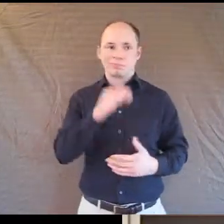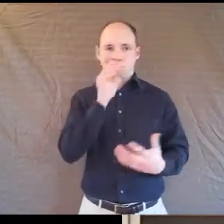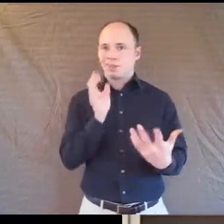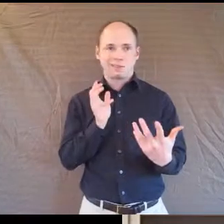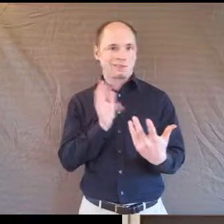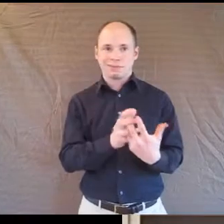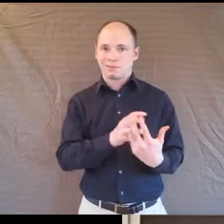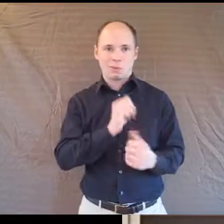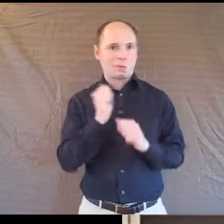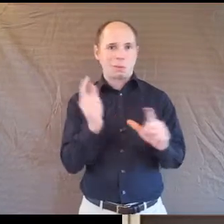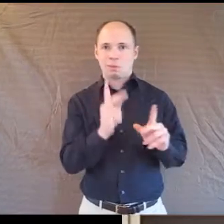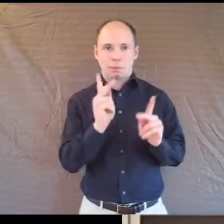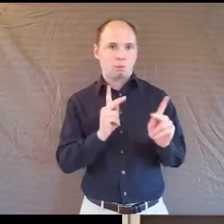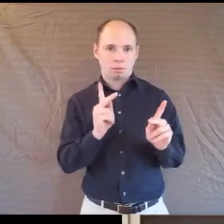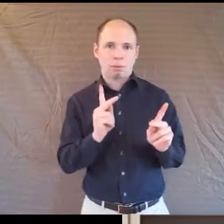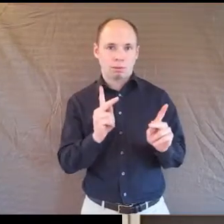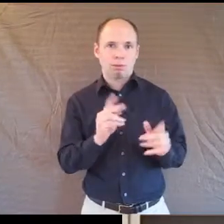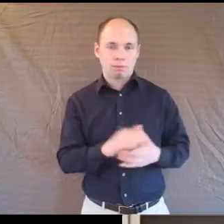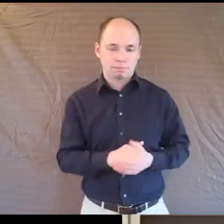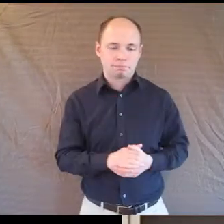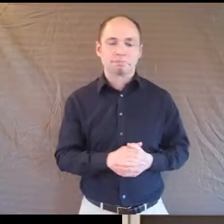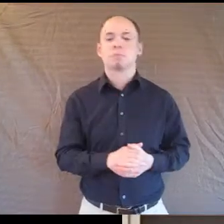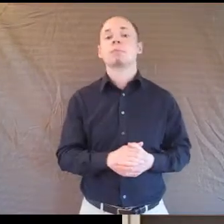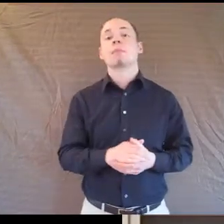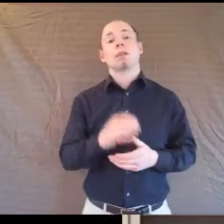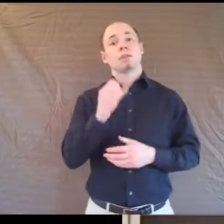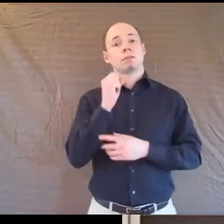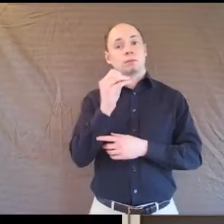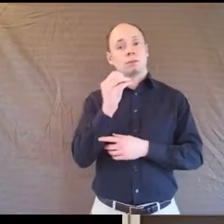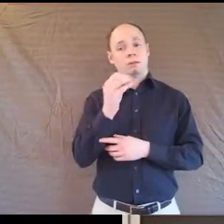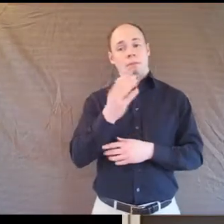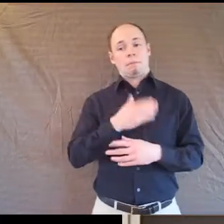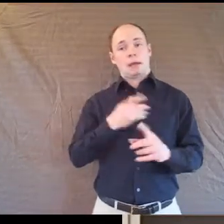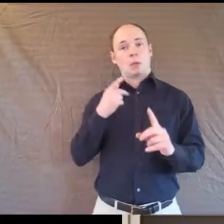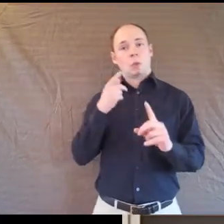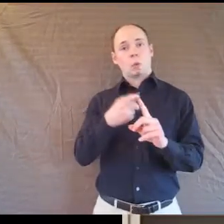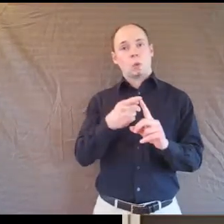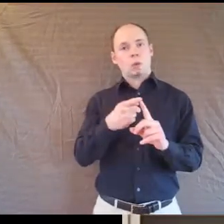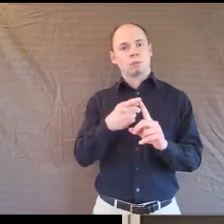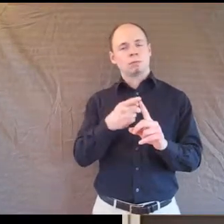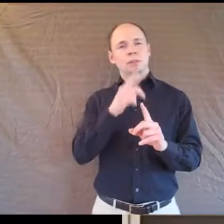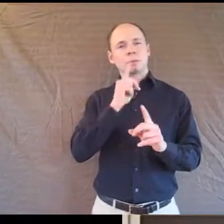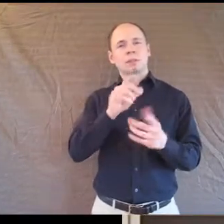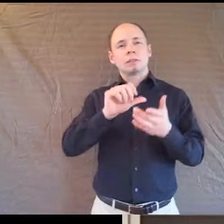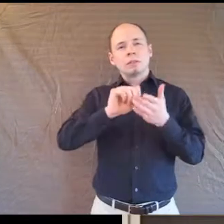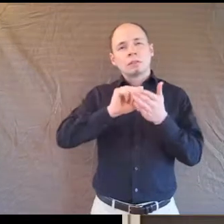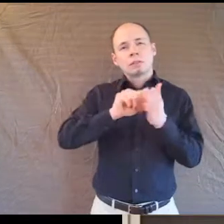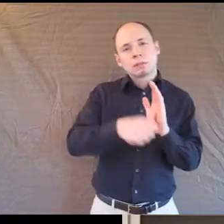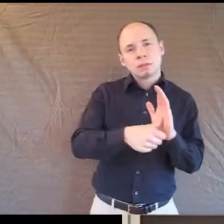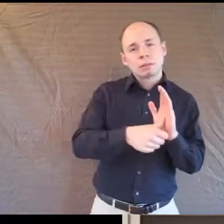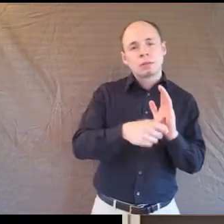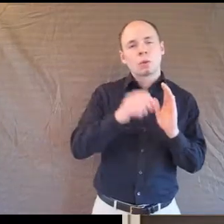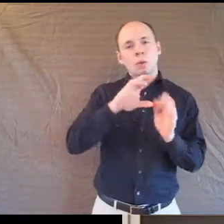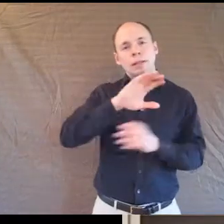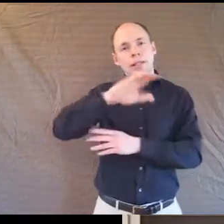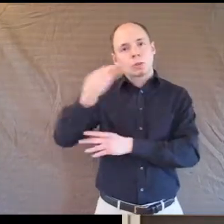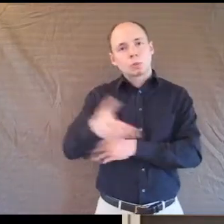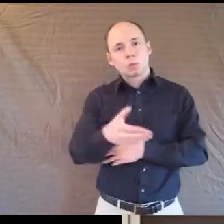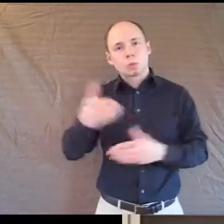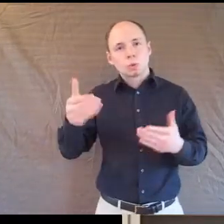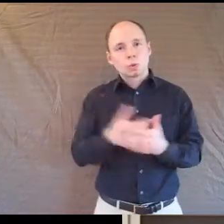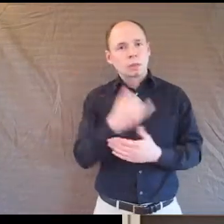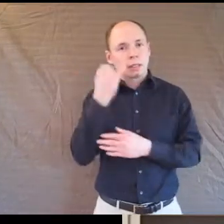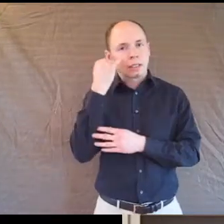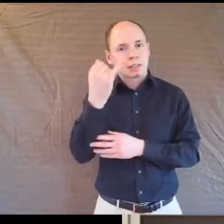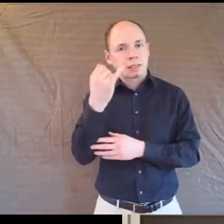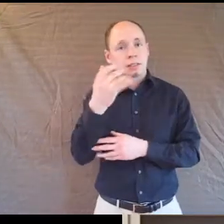everybody well. And so I wanted to reinforce and maybe for some people for the first time